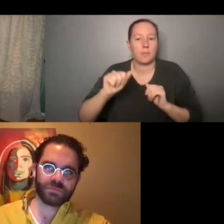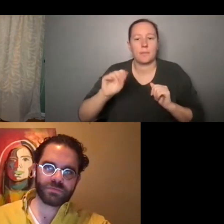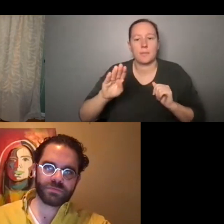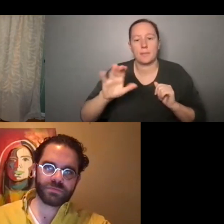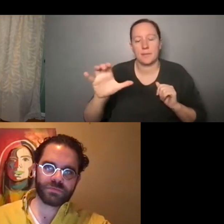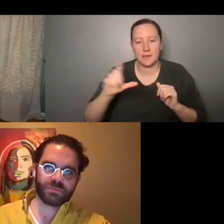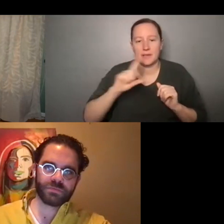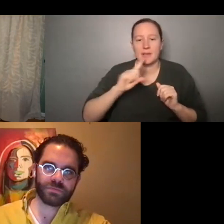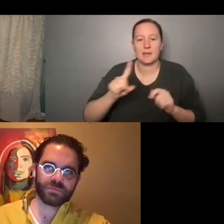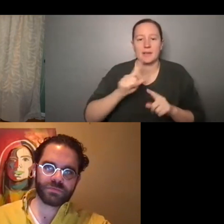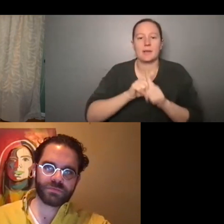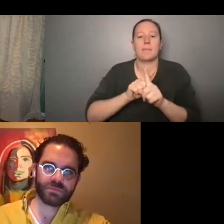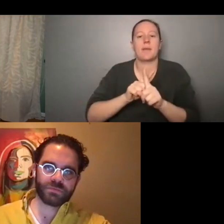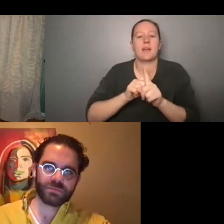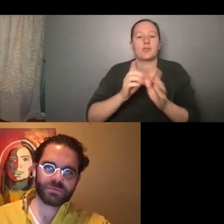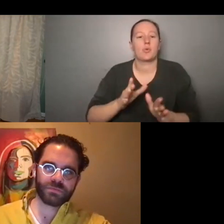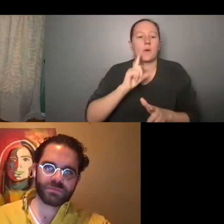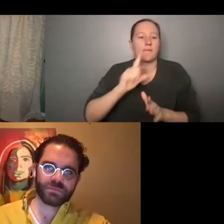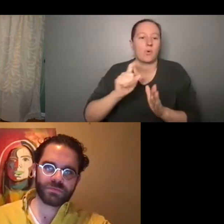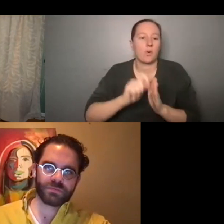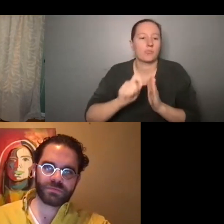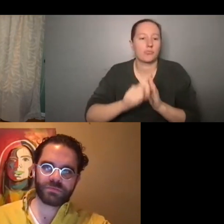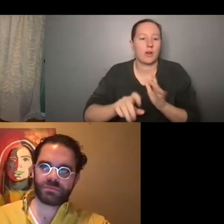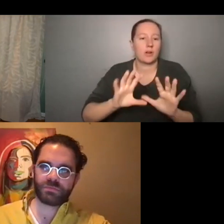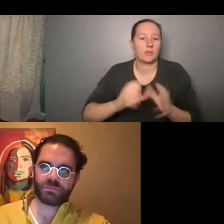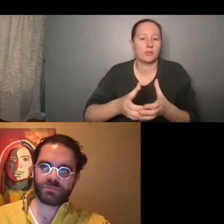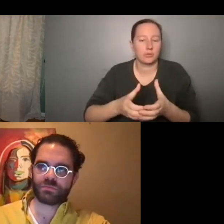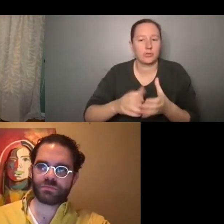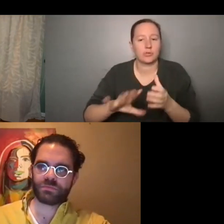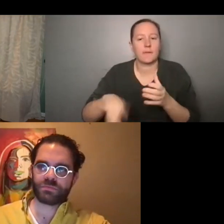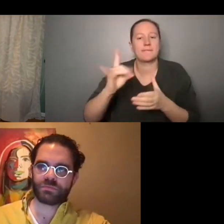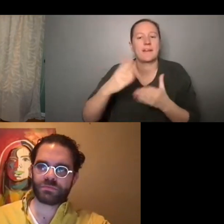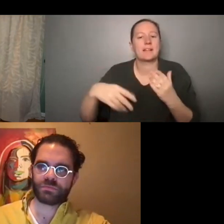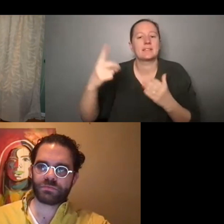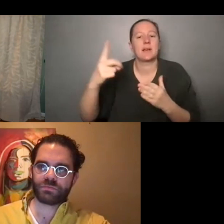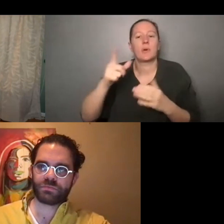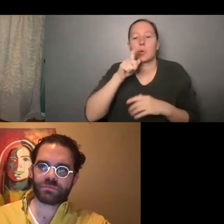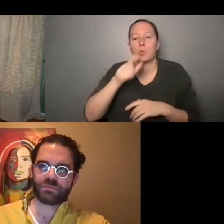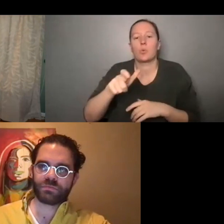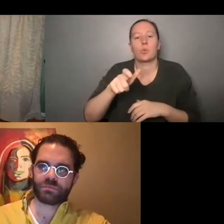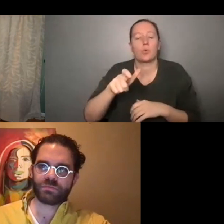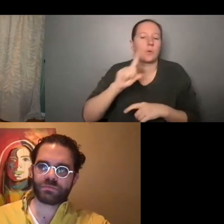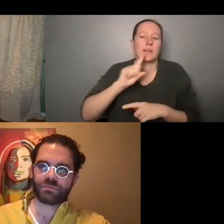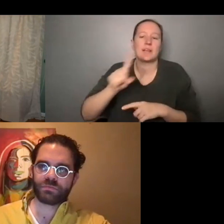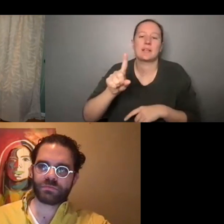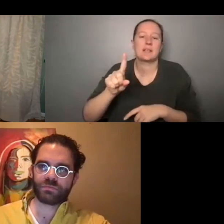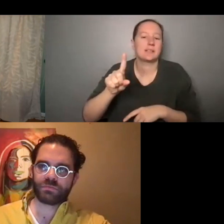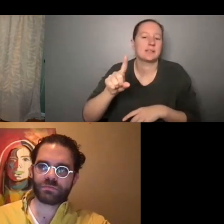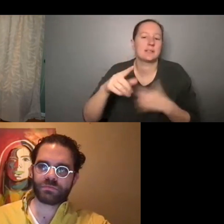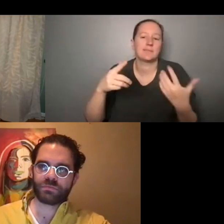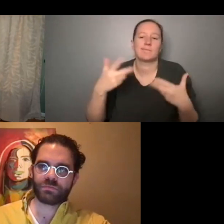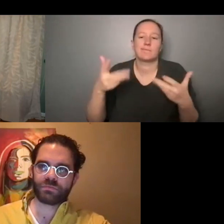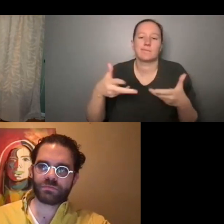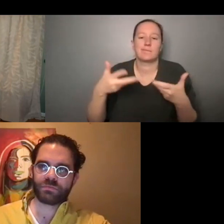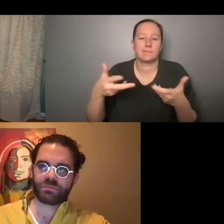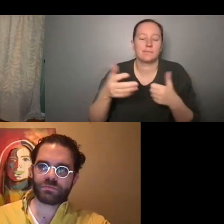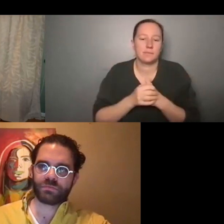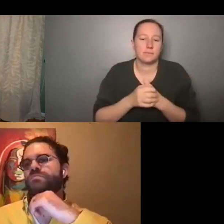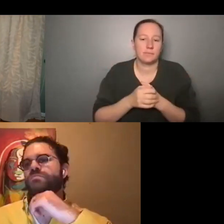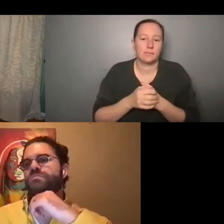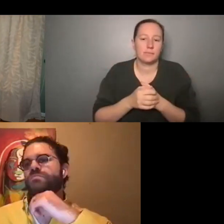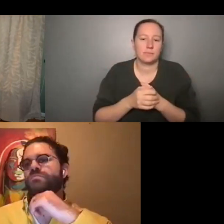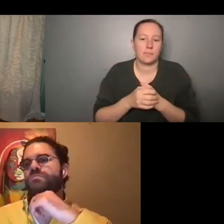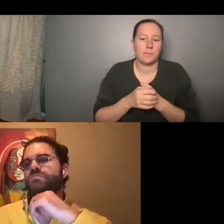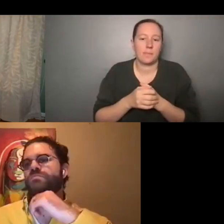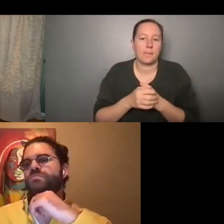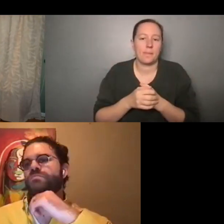He's our mentor for our writer's group. So get someone to be like the, um, the sort